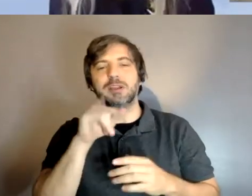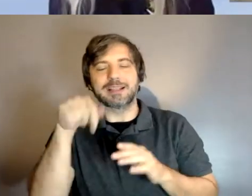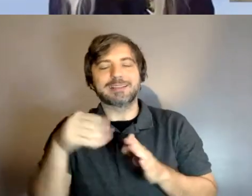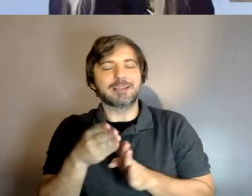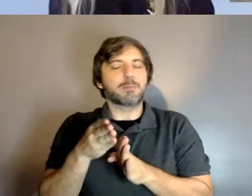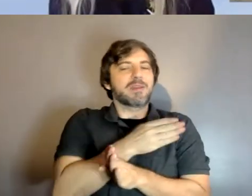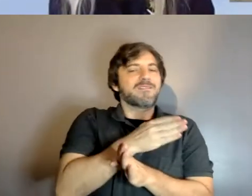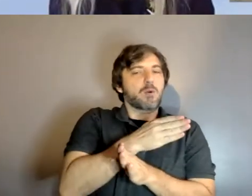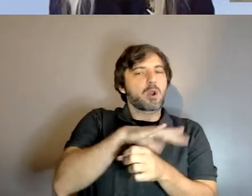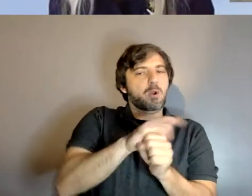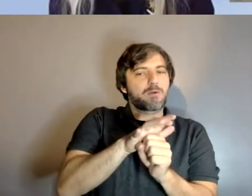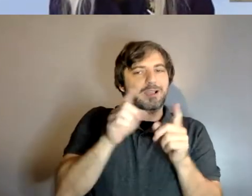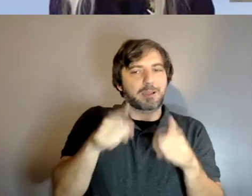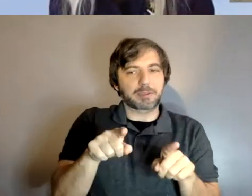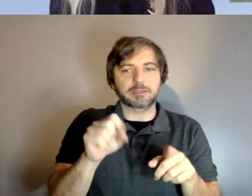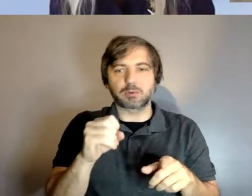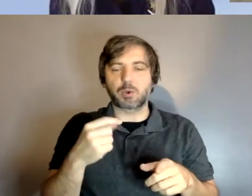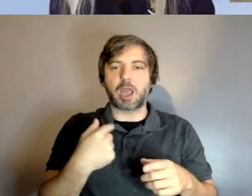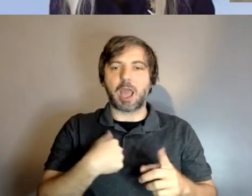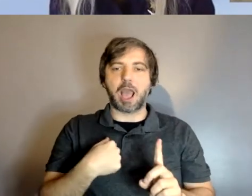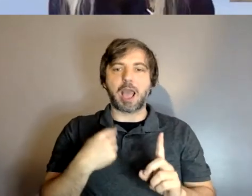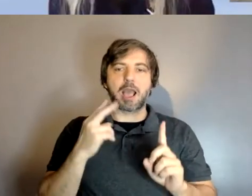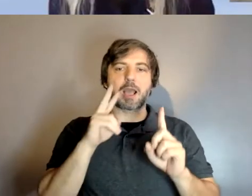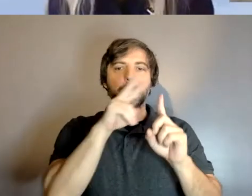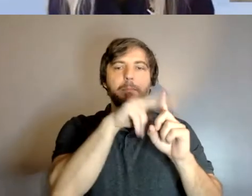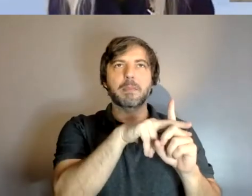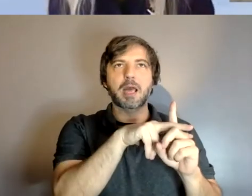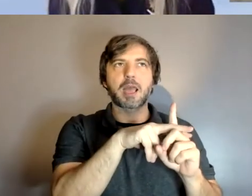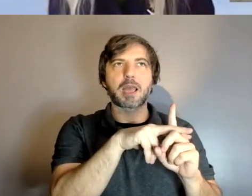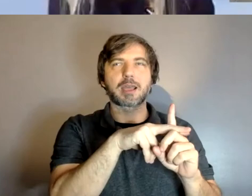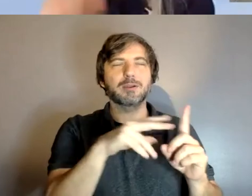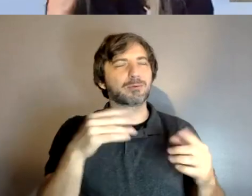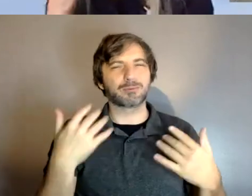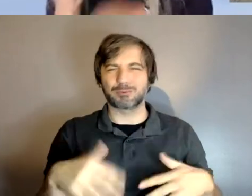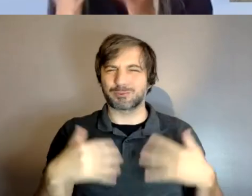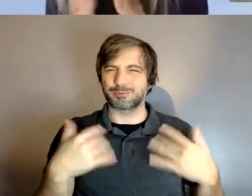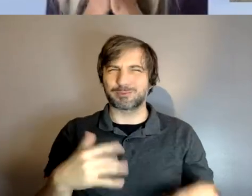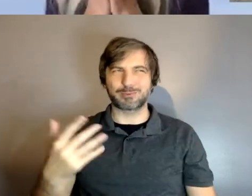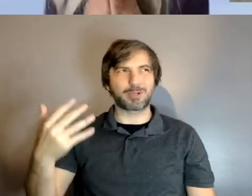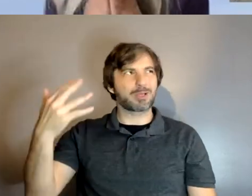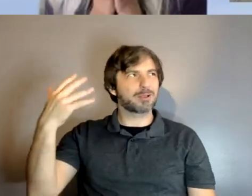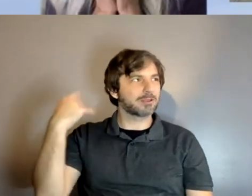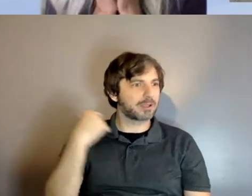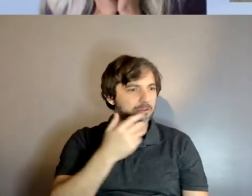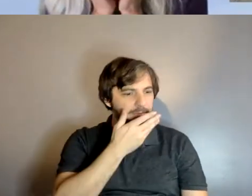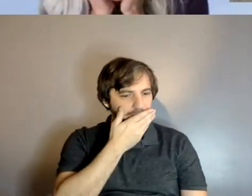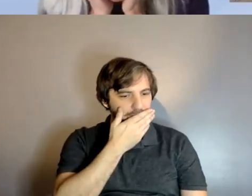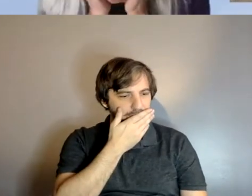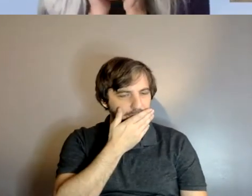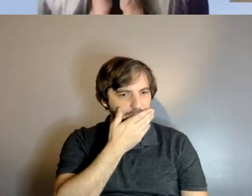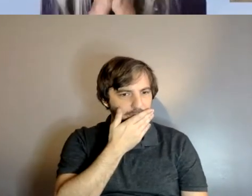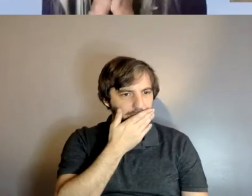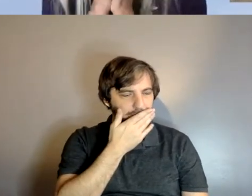um i applied actually my my i feel like it takes me back so long um my my freshman